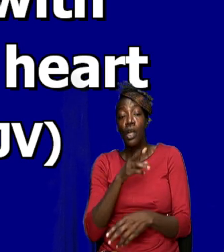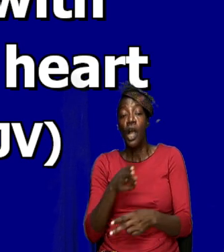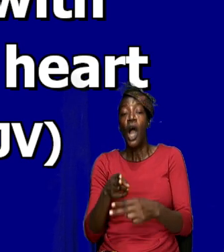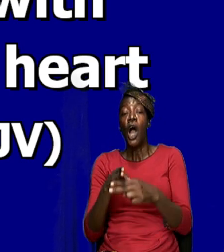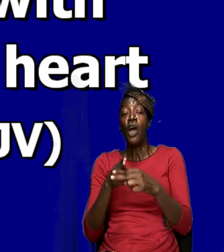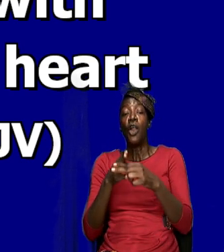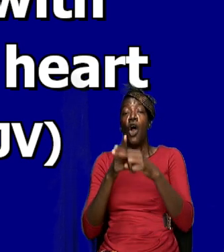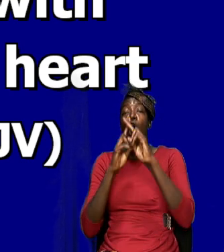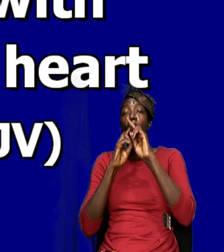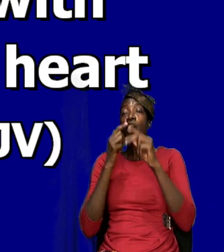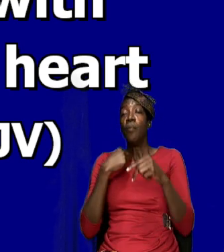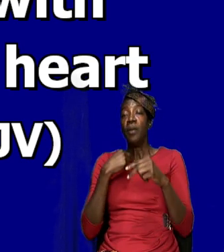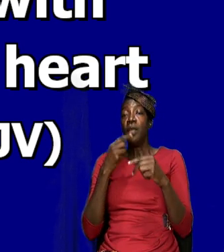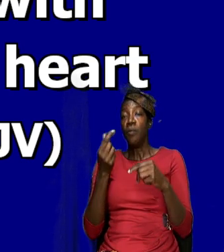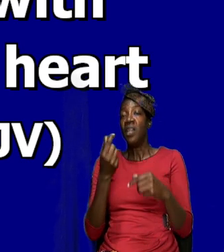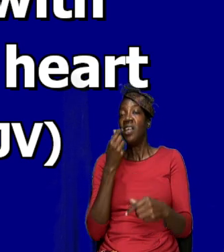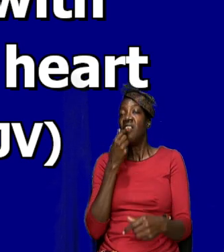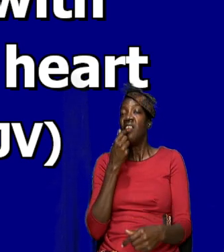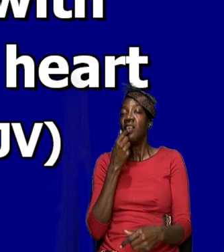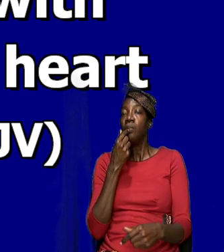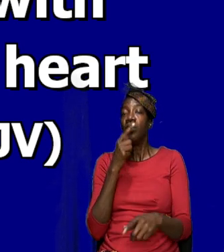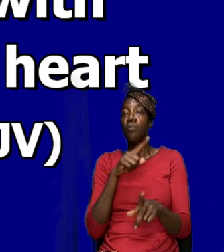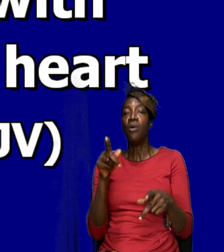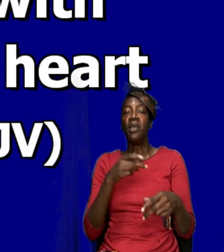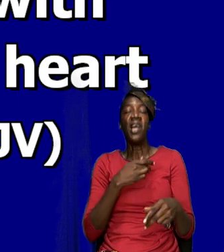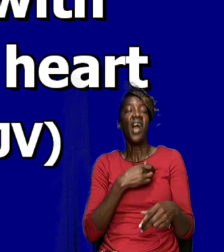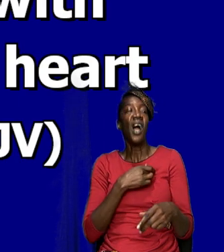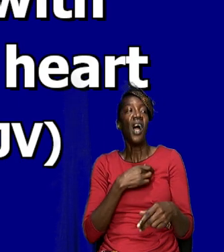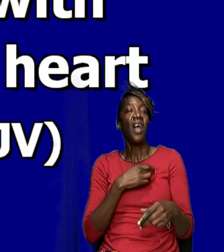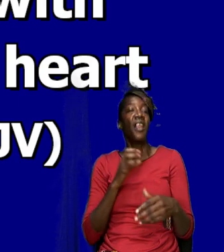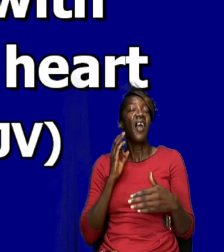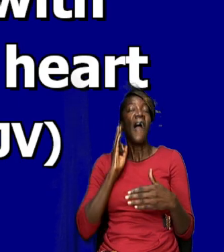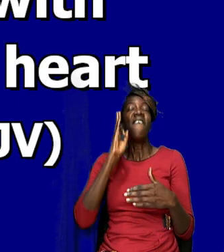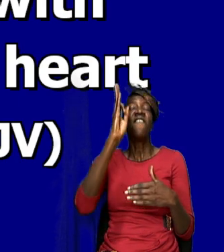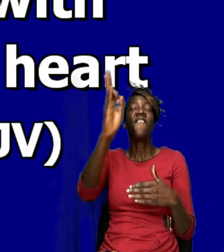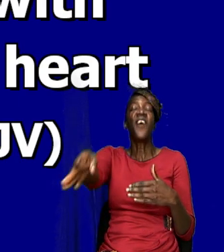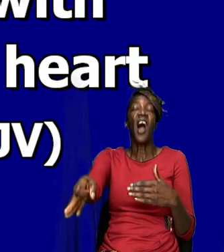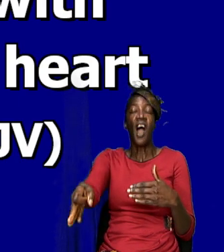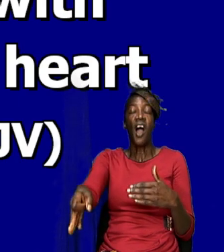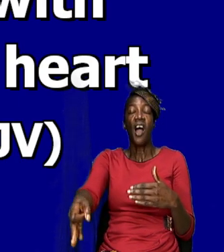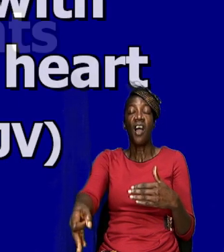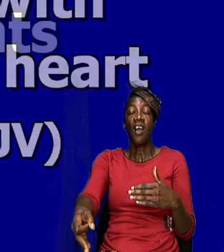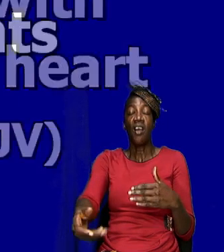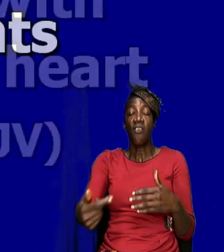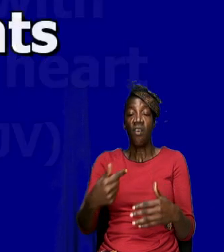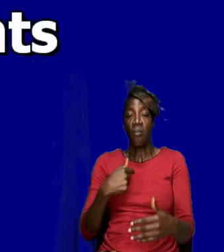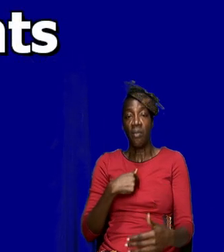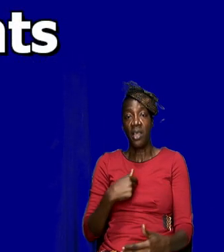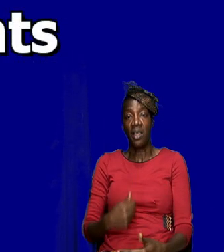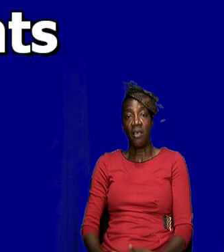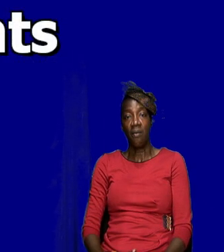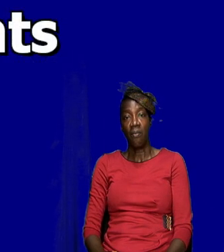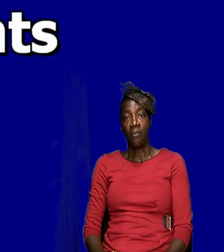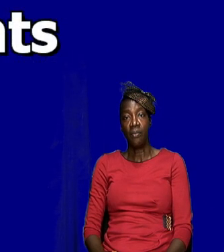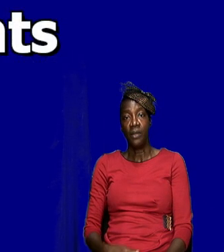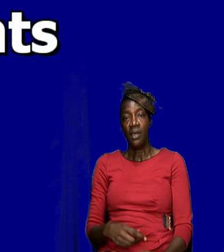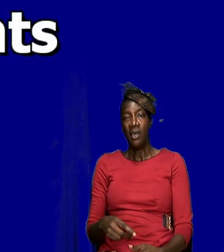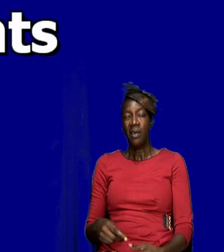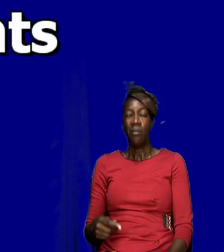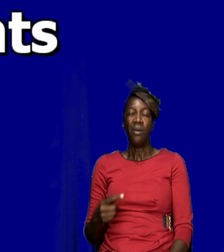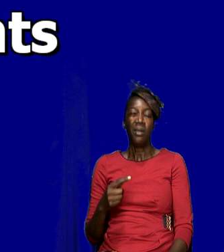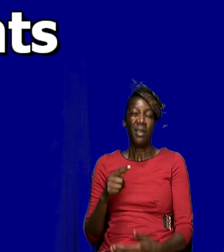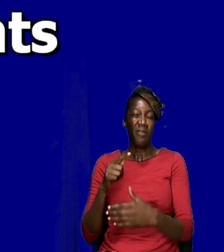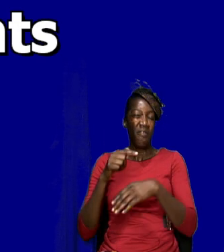honoreth me with their lips but their heart is far from me but in